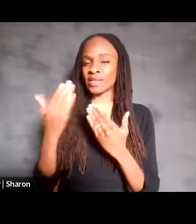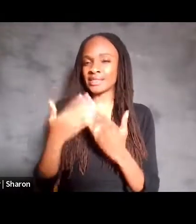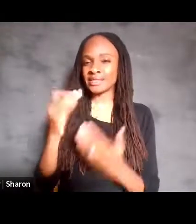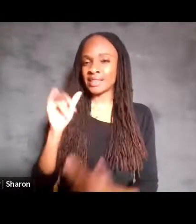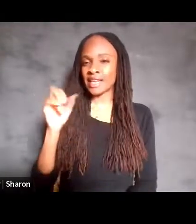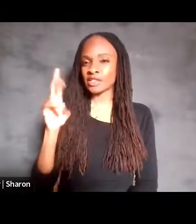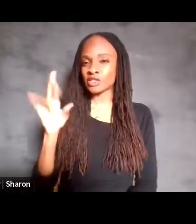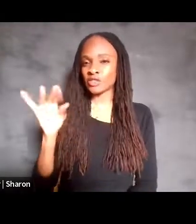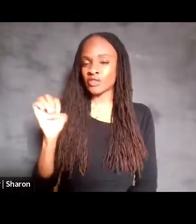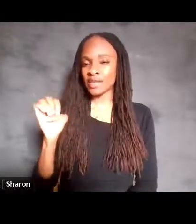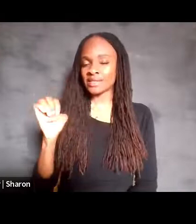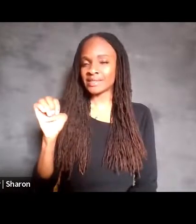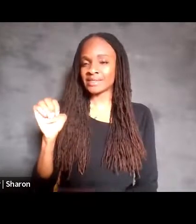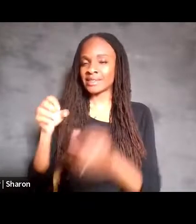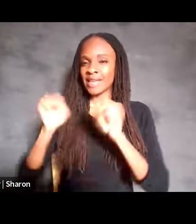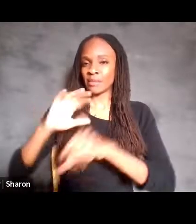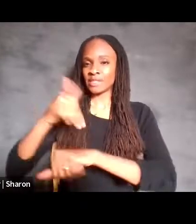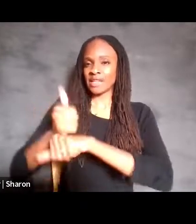CARES?